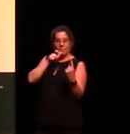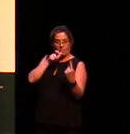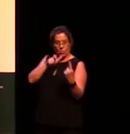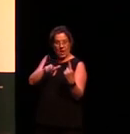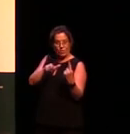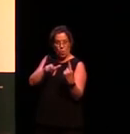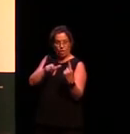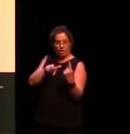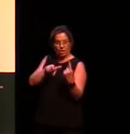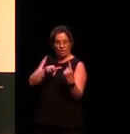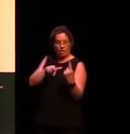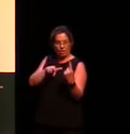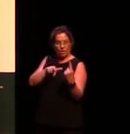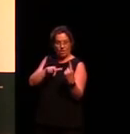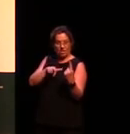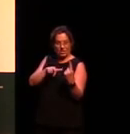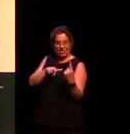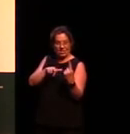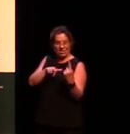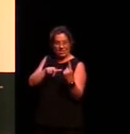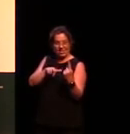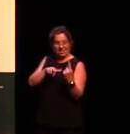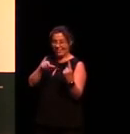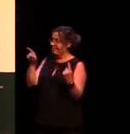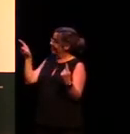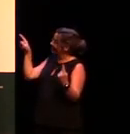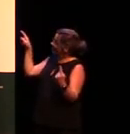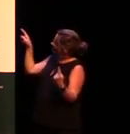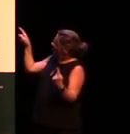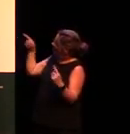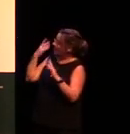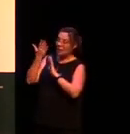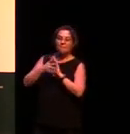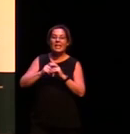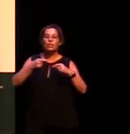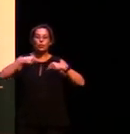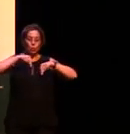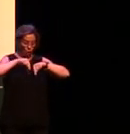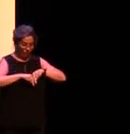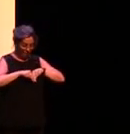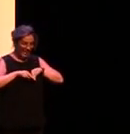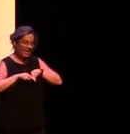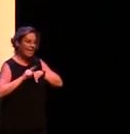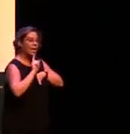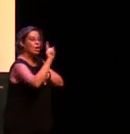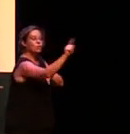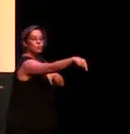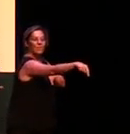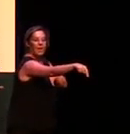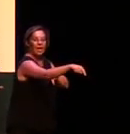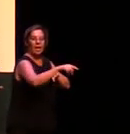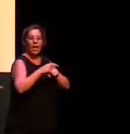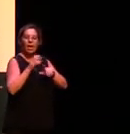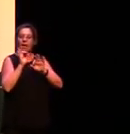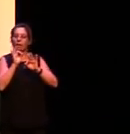don't go past a kin member that you're in a taboo relationship with now this might be a concept we would like to have a word